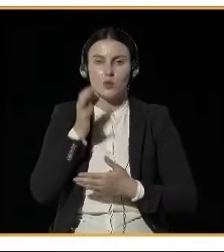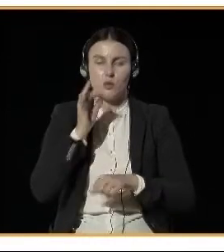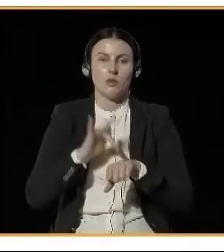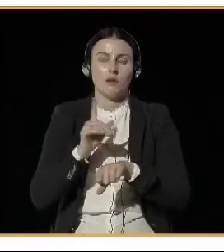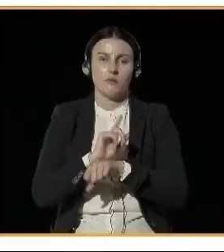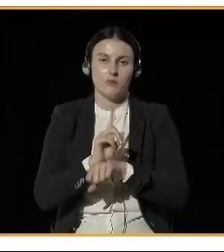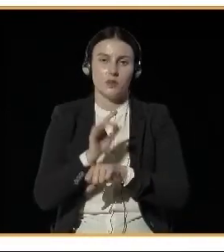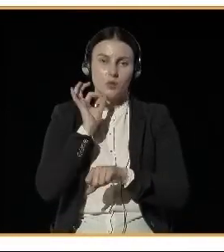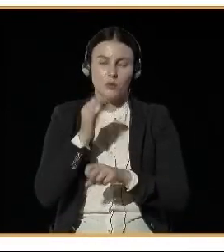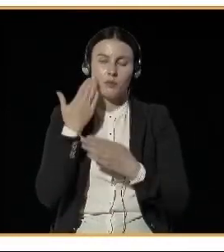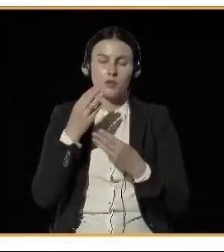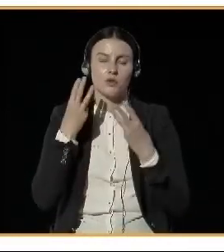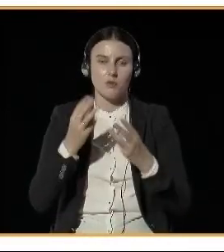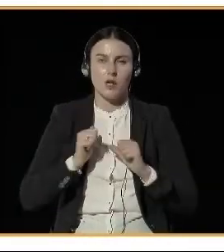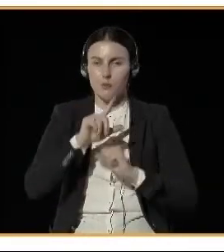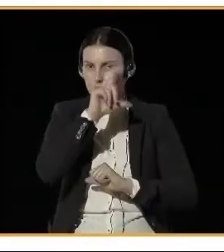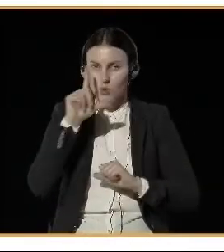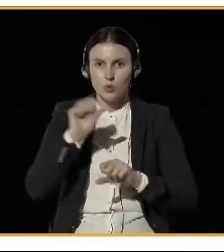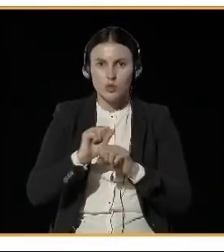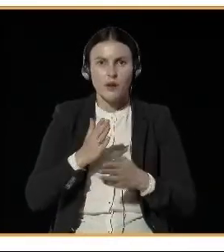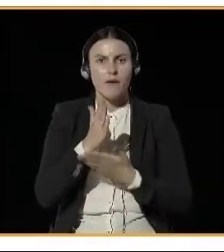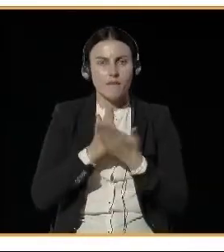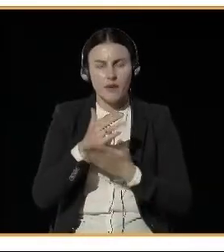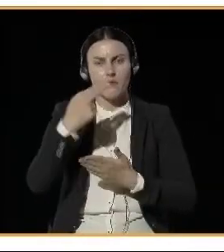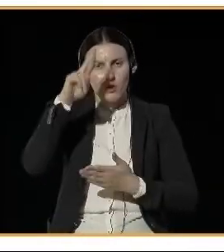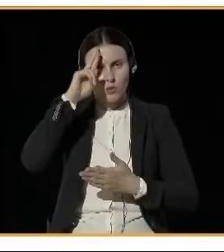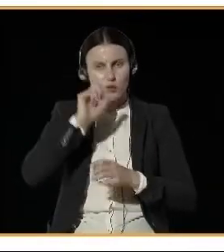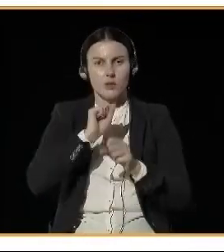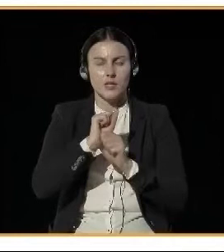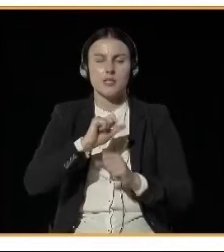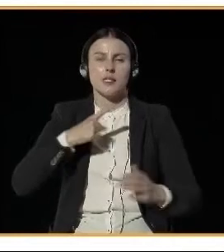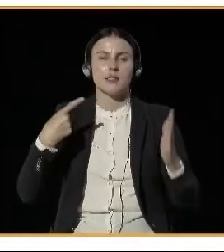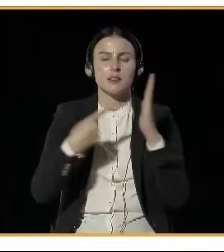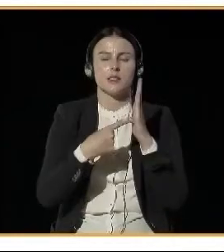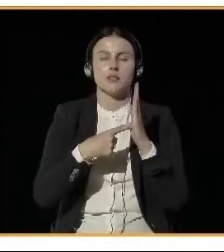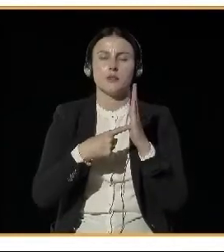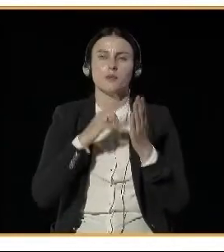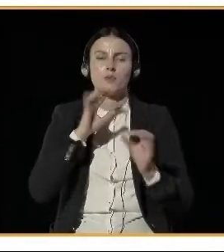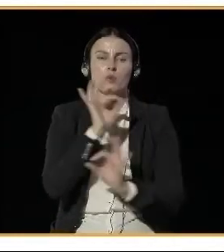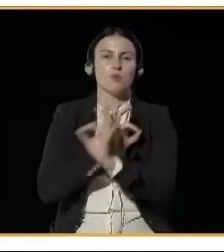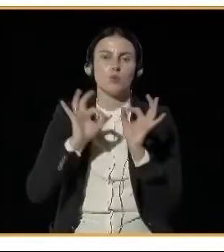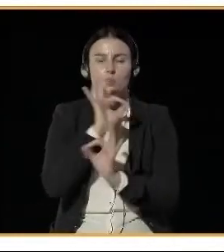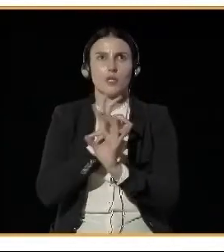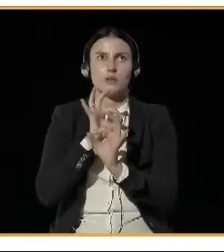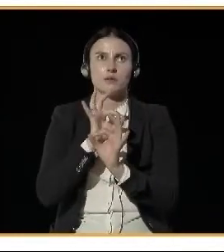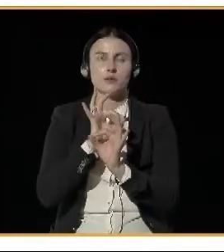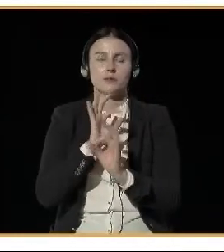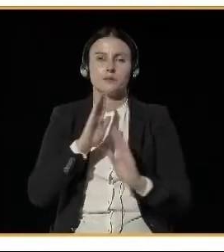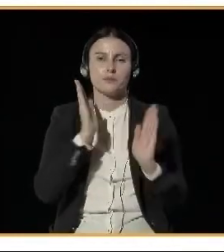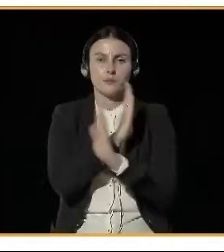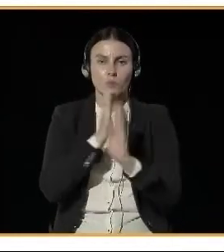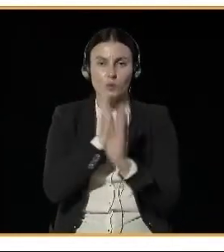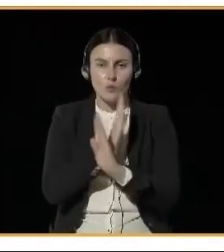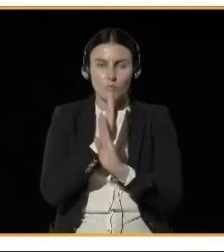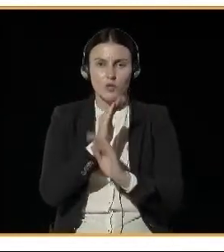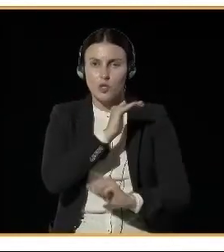reducing air pollution and provide good air quality for all citizens. Because you need actions both on local and national